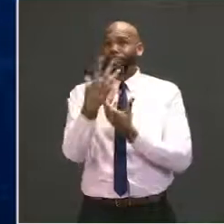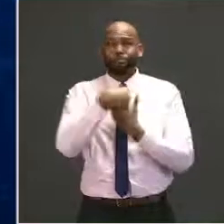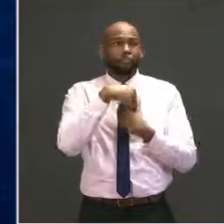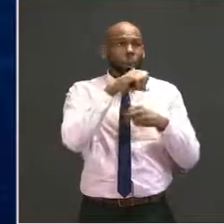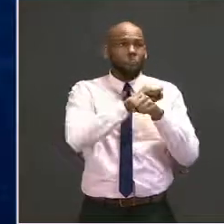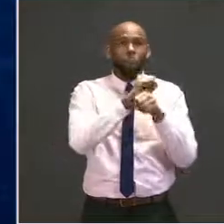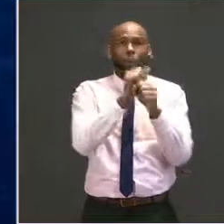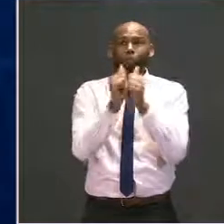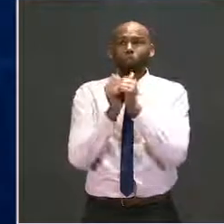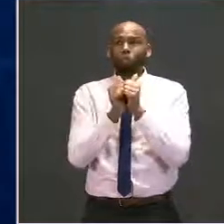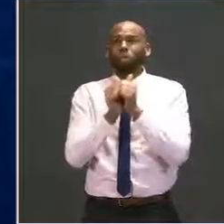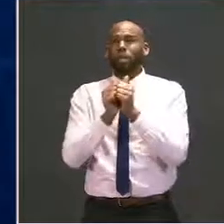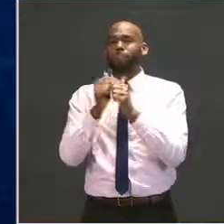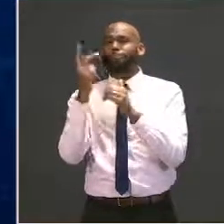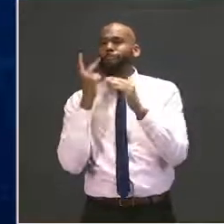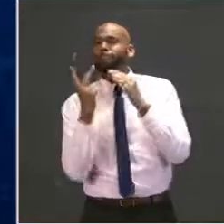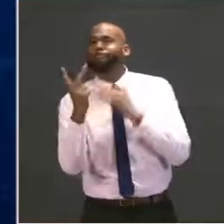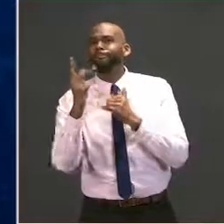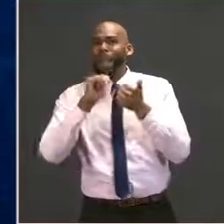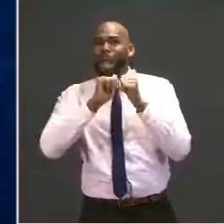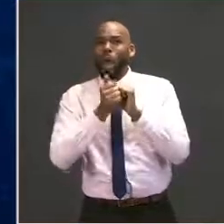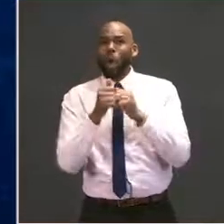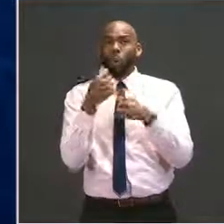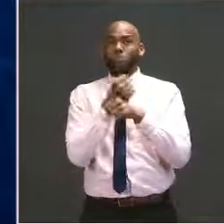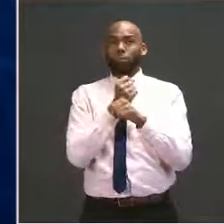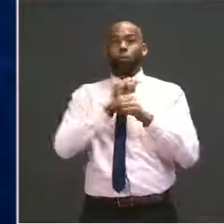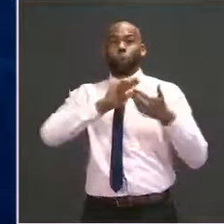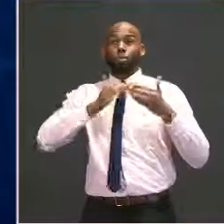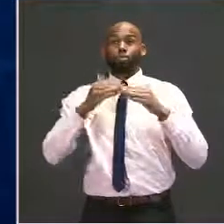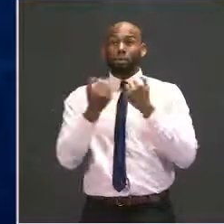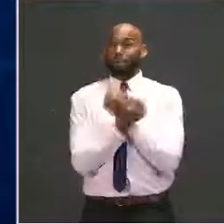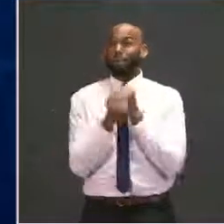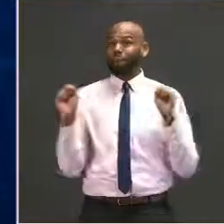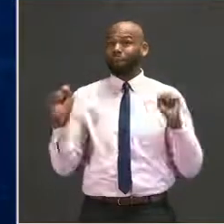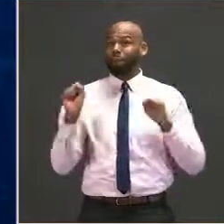months ahead about our efforts to make our communities safer. Also, as many of